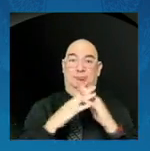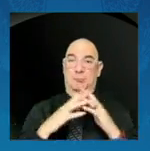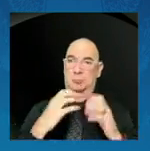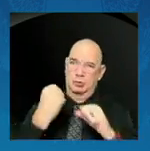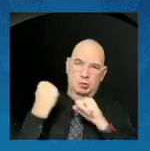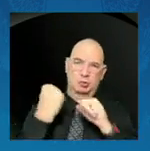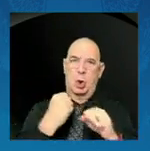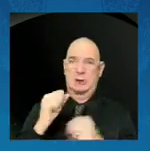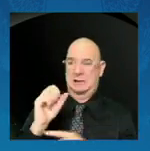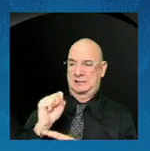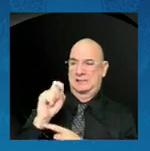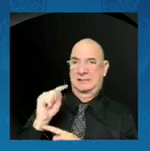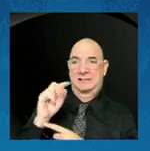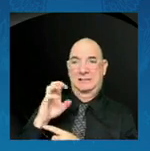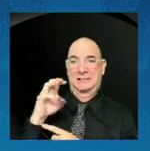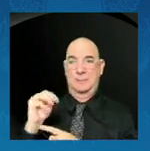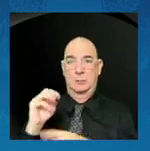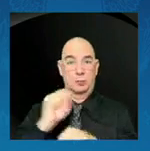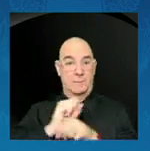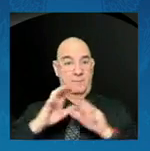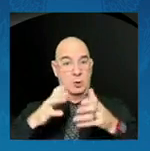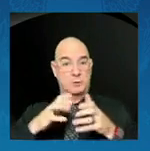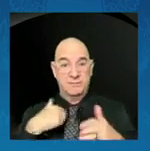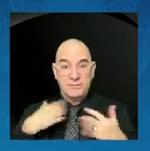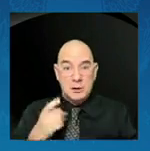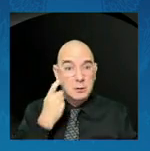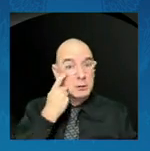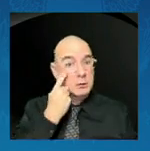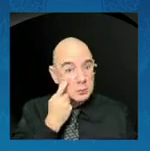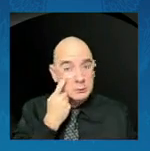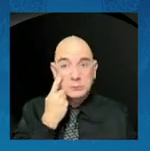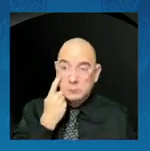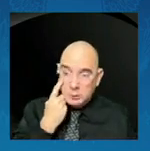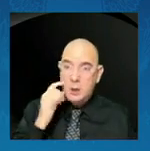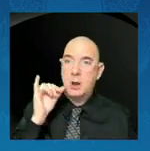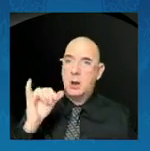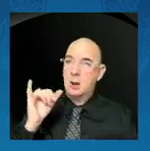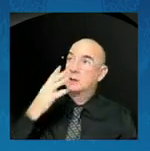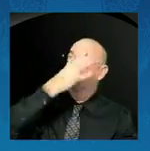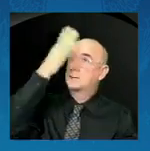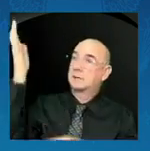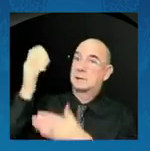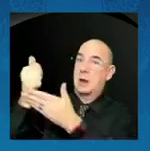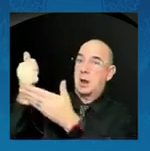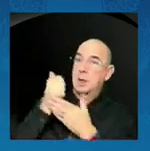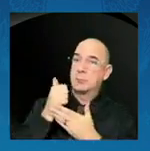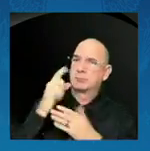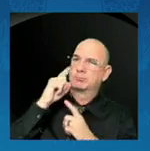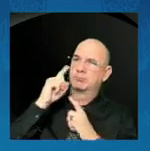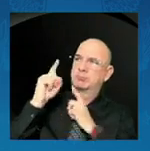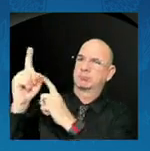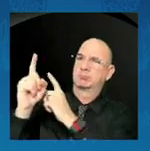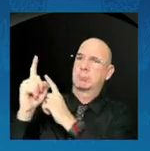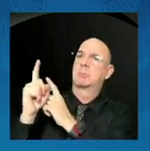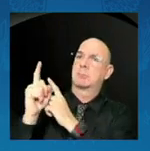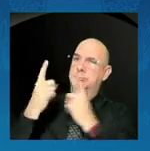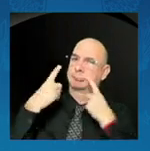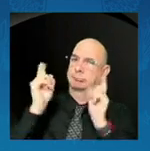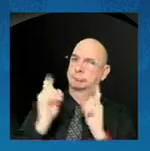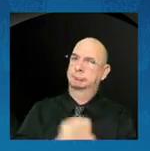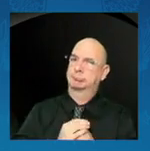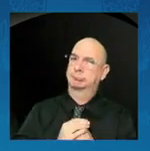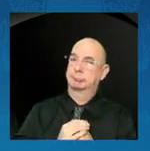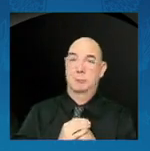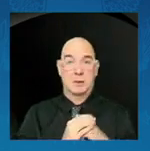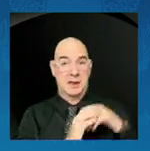with my own eyes, how space can help us reach that goal. From the elementary school student with a telescope.